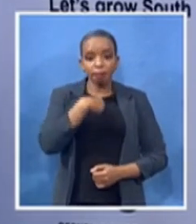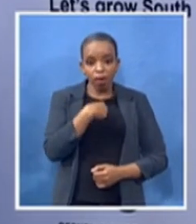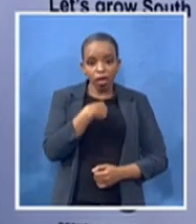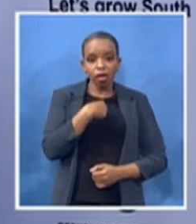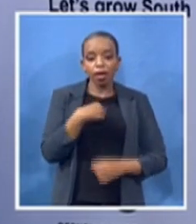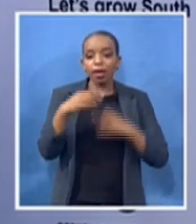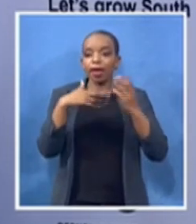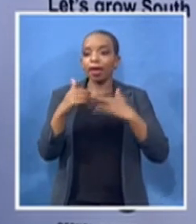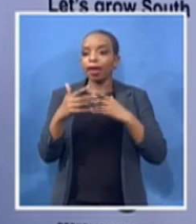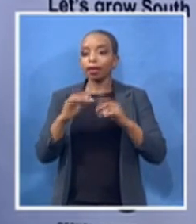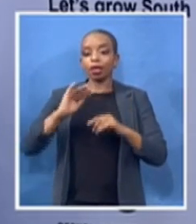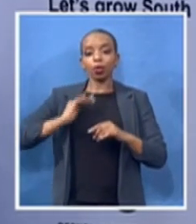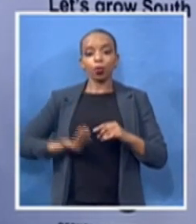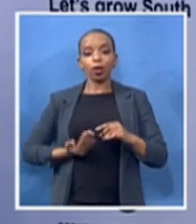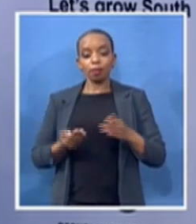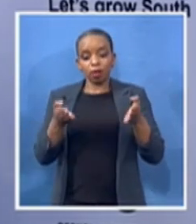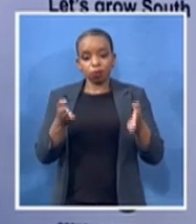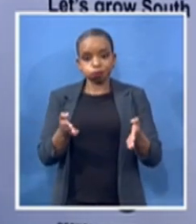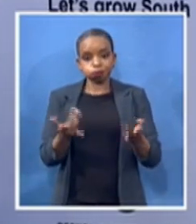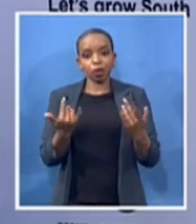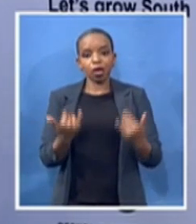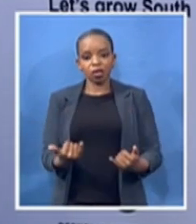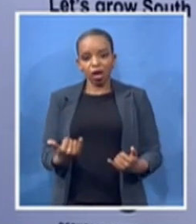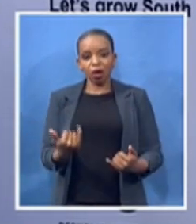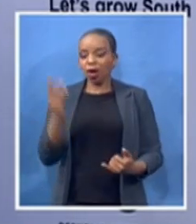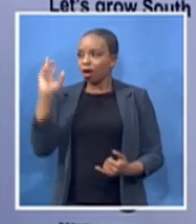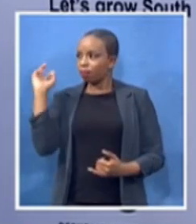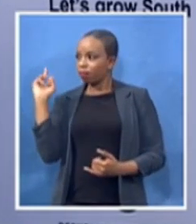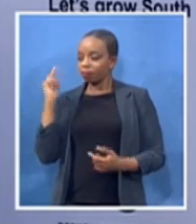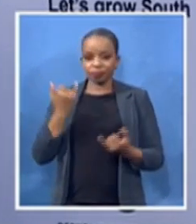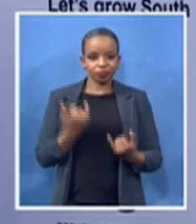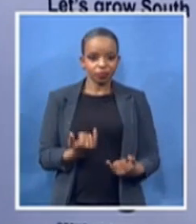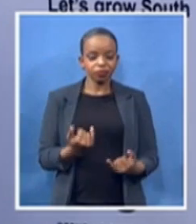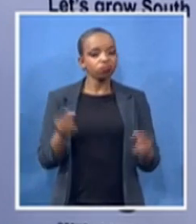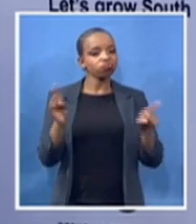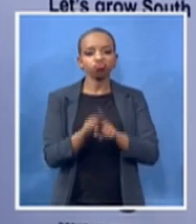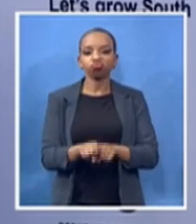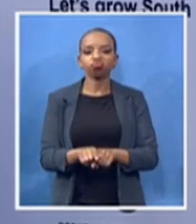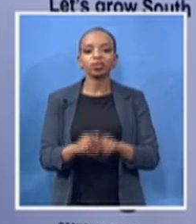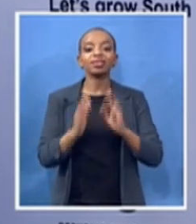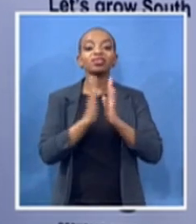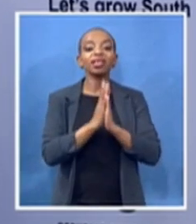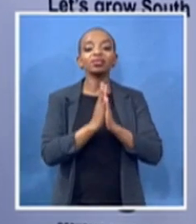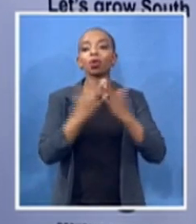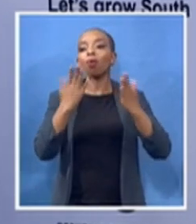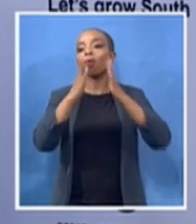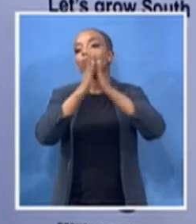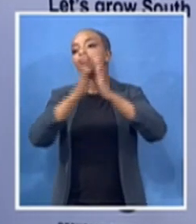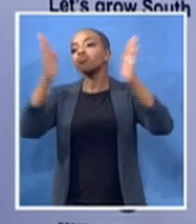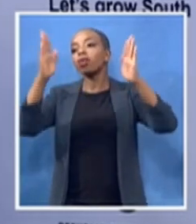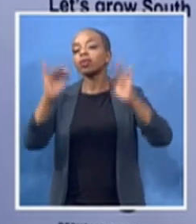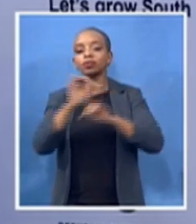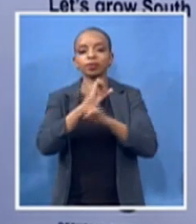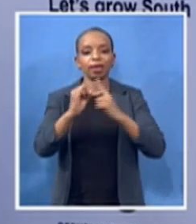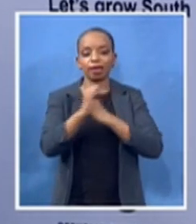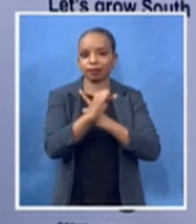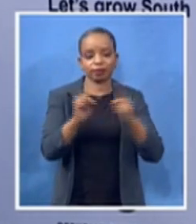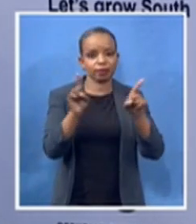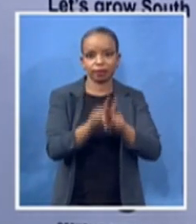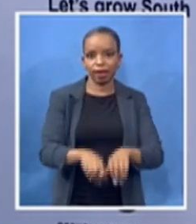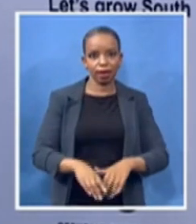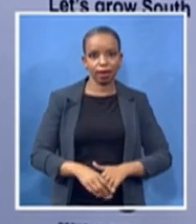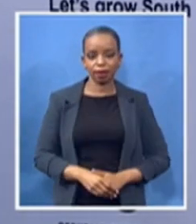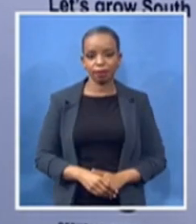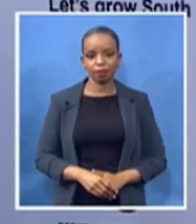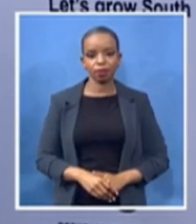in the church and also in the brother society have credentials are well known to us she's the first black woman to be accredited